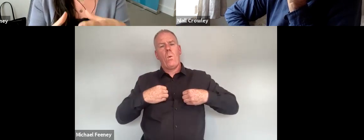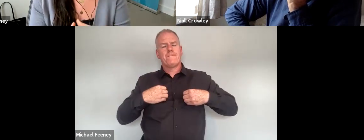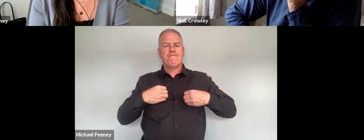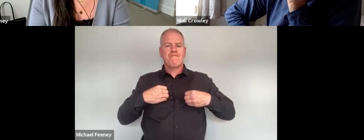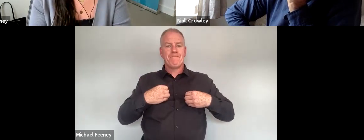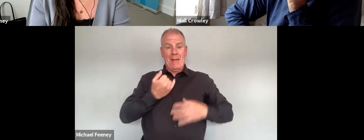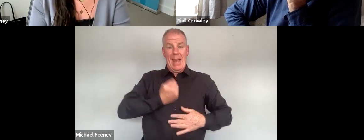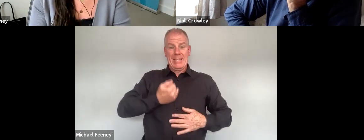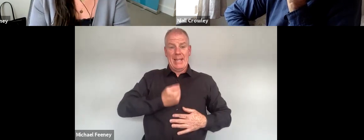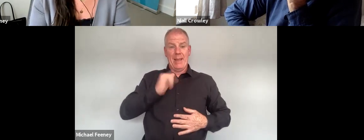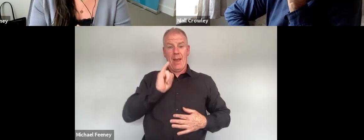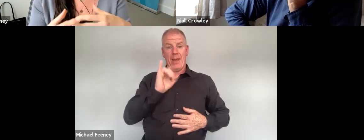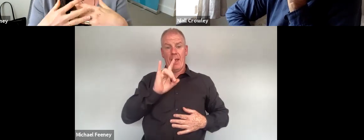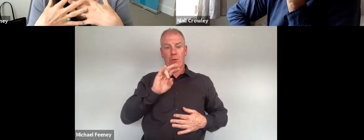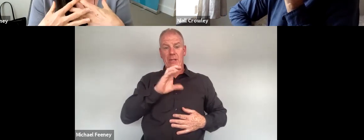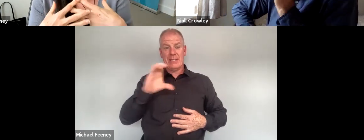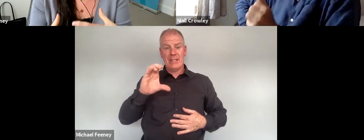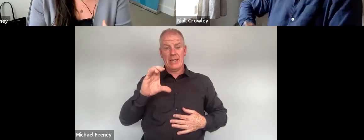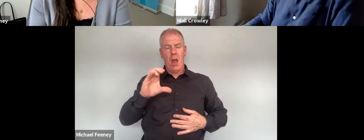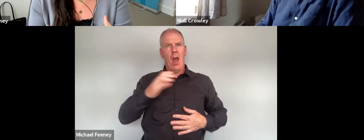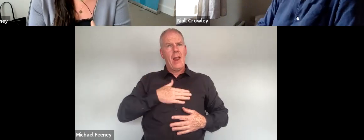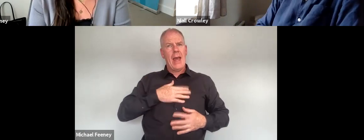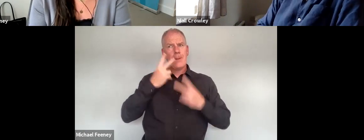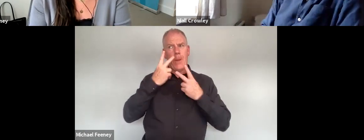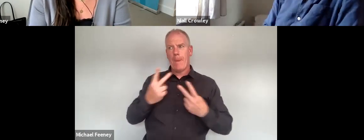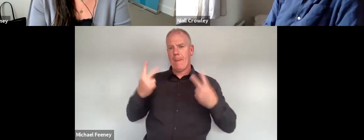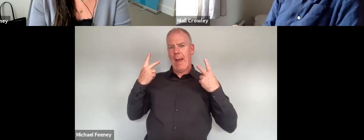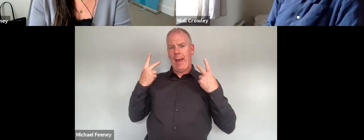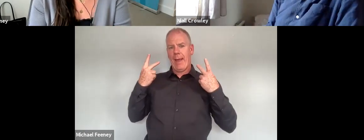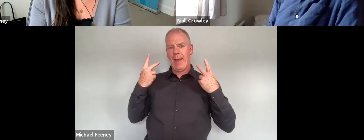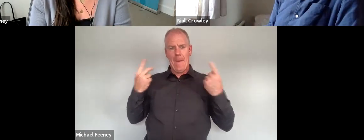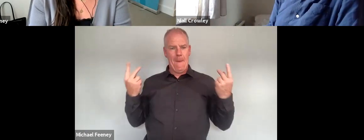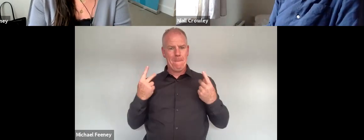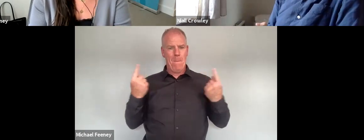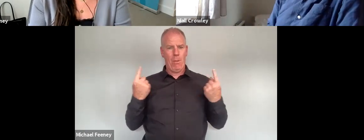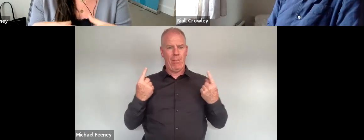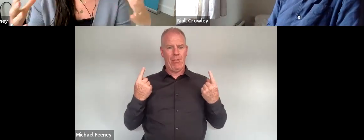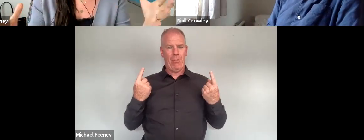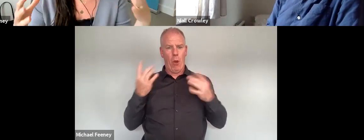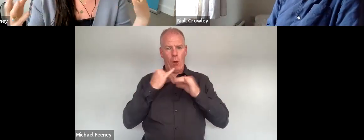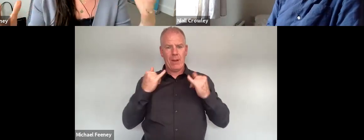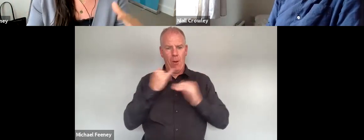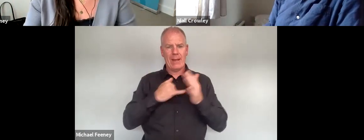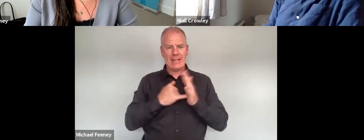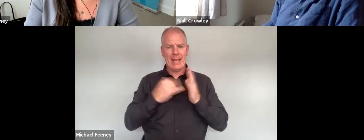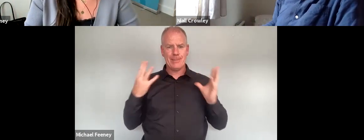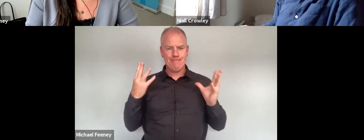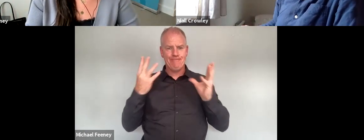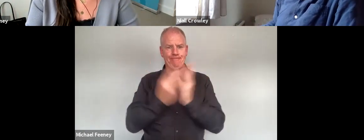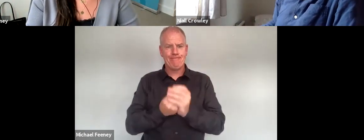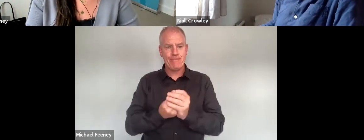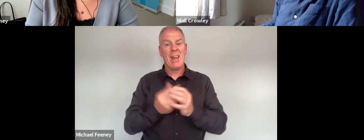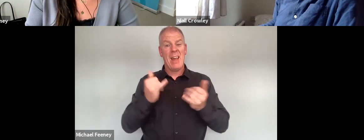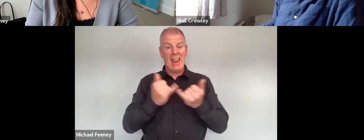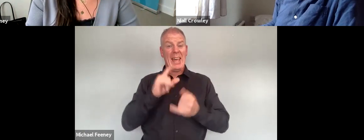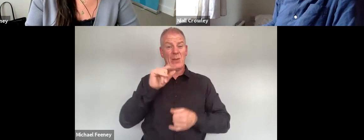identity as that merged institution I like to think that we carry the legacy of both of those bodies with us so I'd describe us really as a 20 year